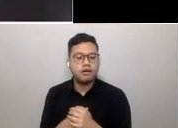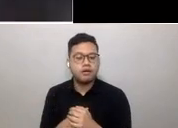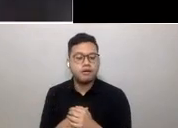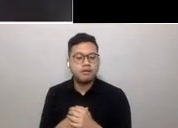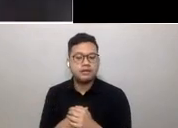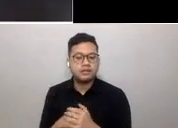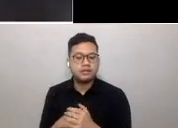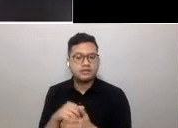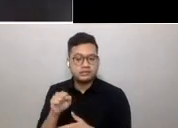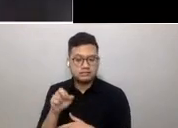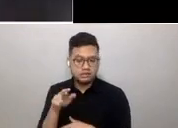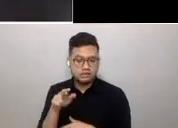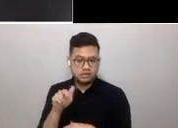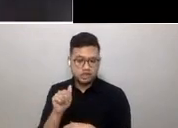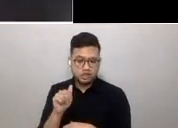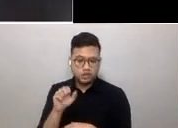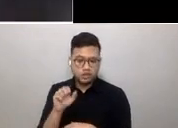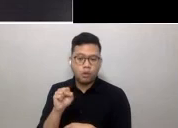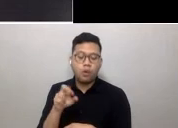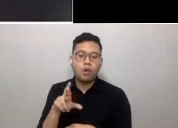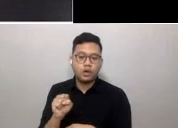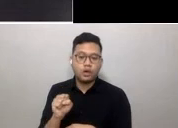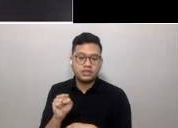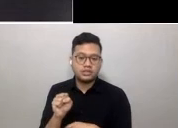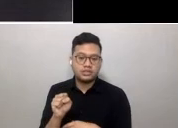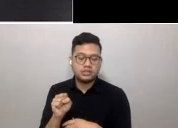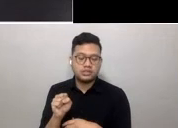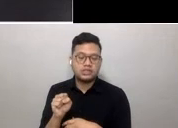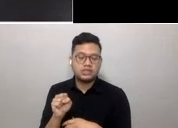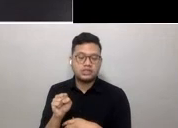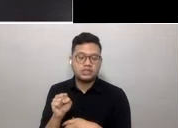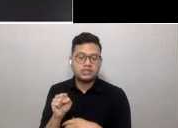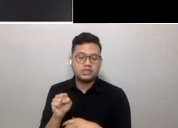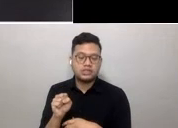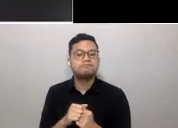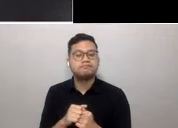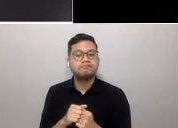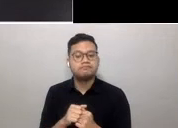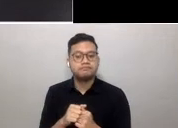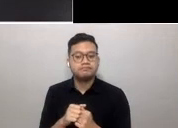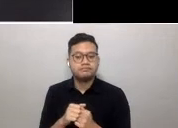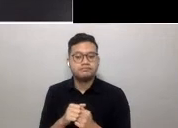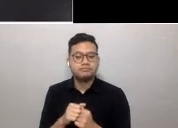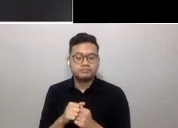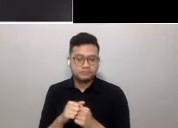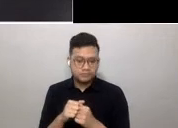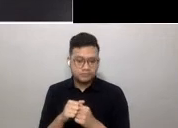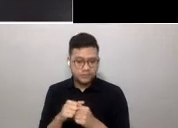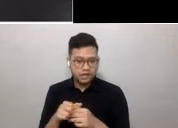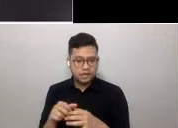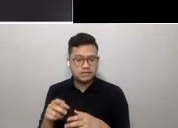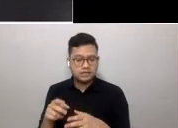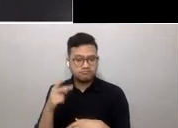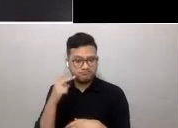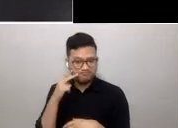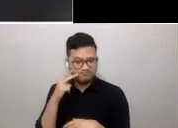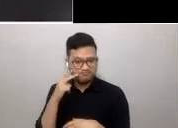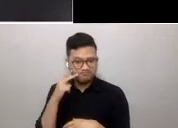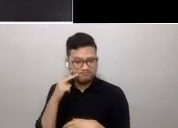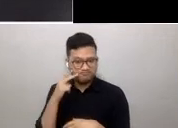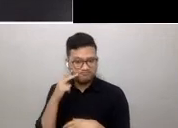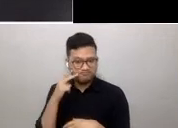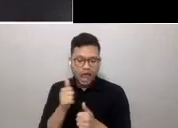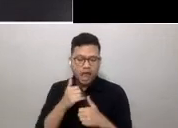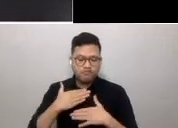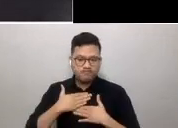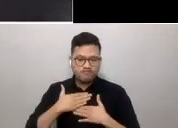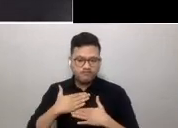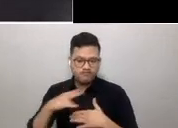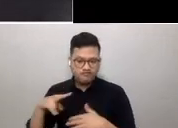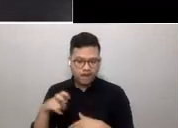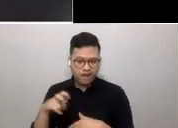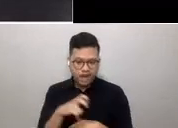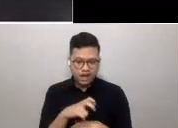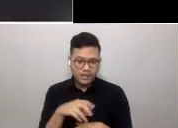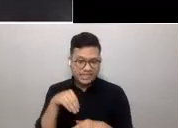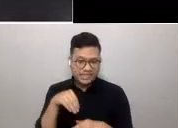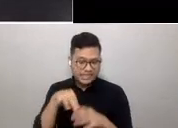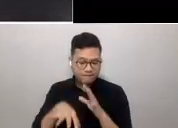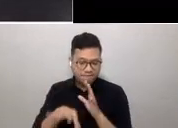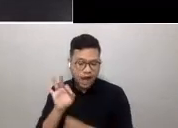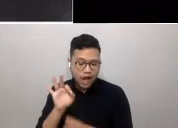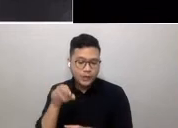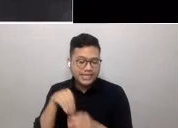SARS, Severe Acute Respiratory Syndrome, is an airborne virus identified in 2003 which commonly